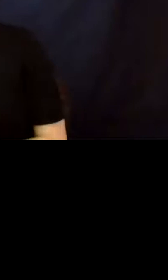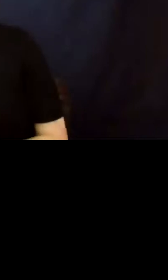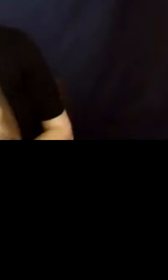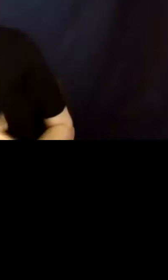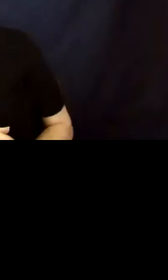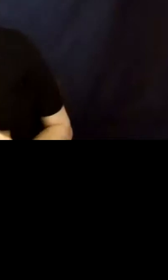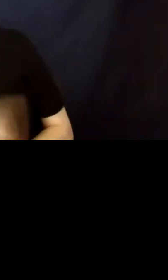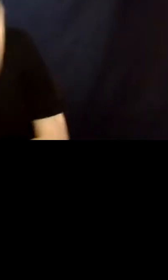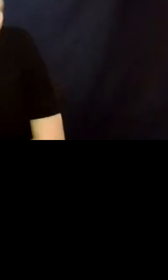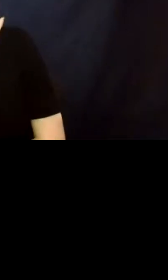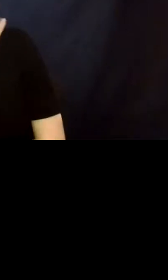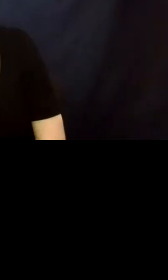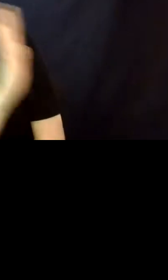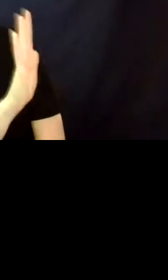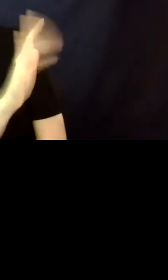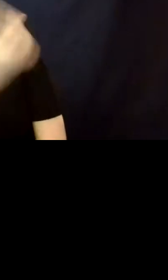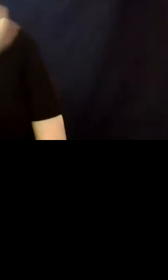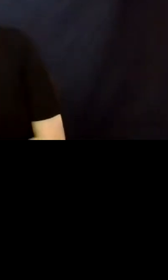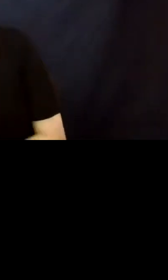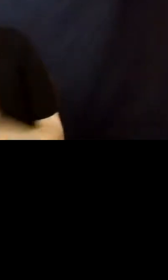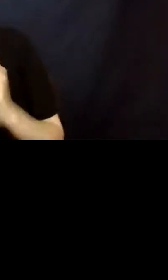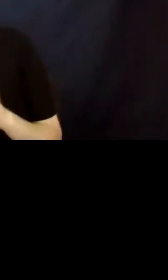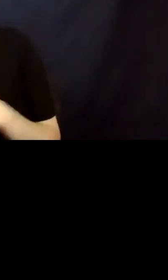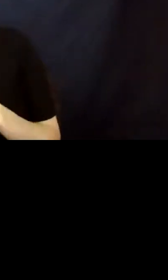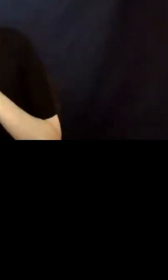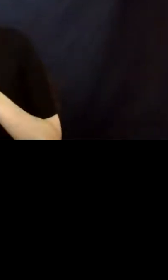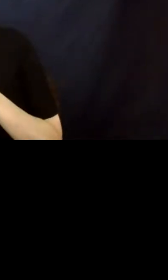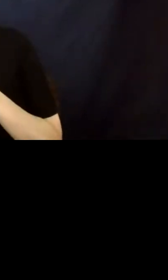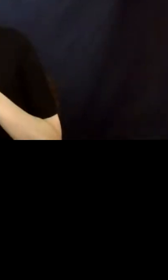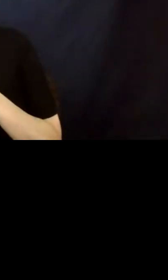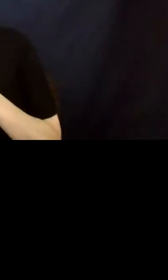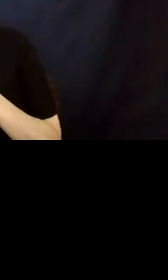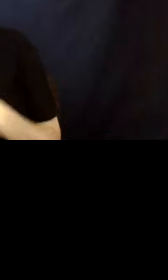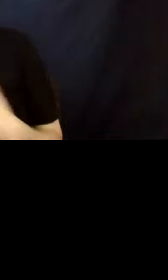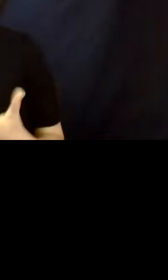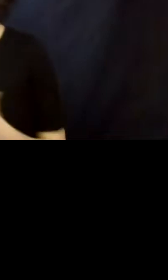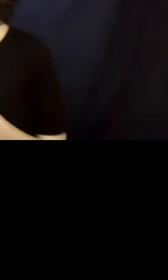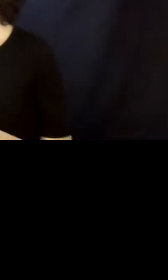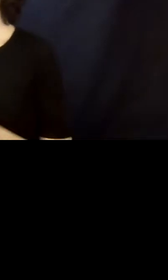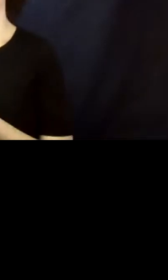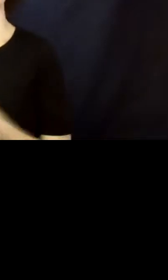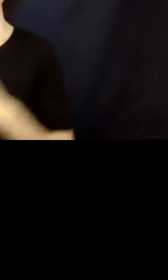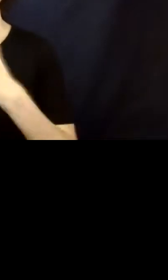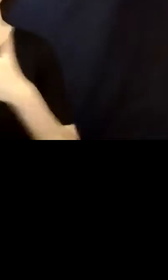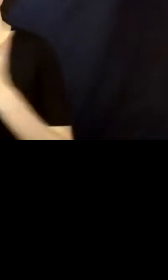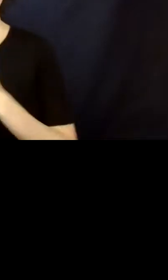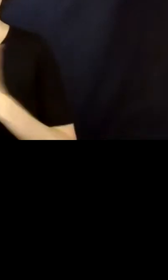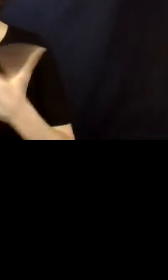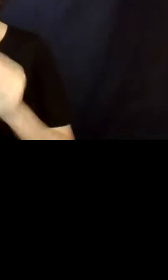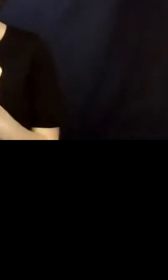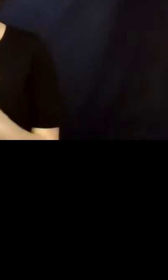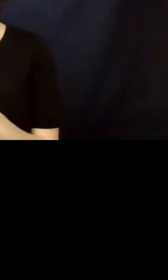you know, I'm only going to put $50 in because I want to have more money in my checking account. Um,